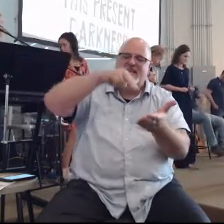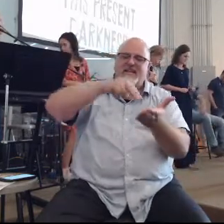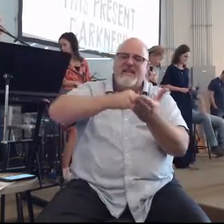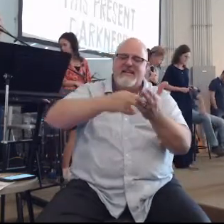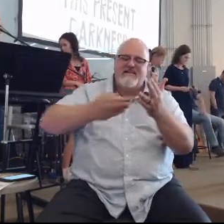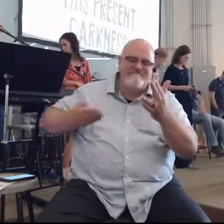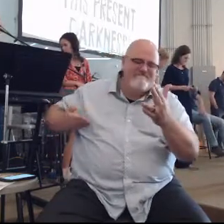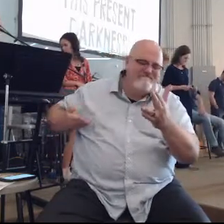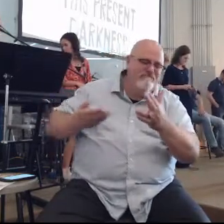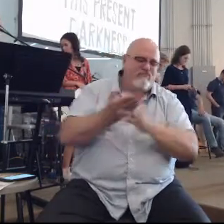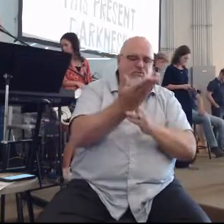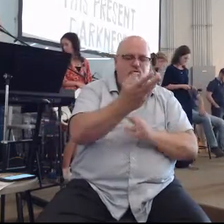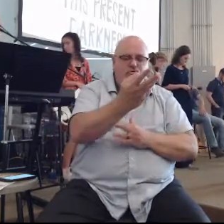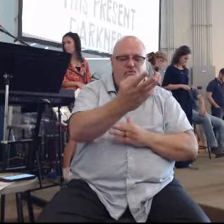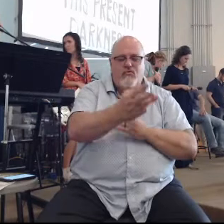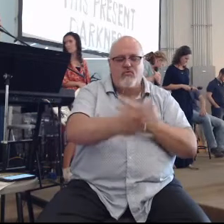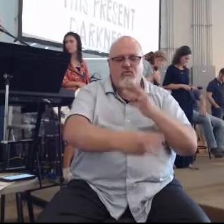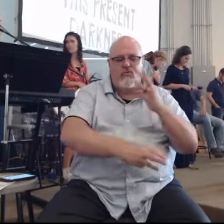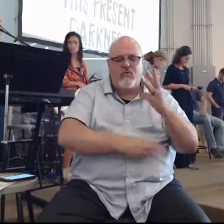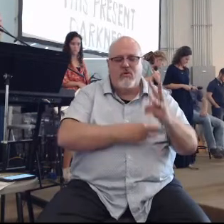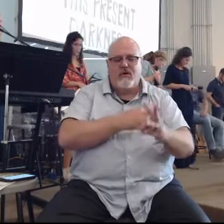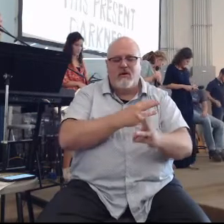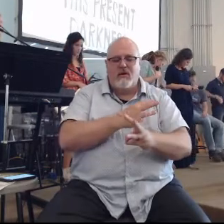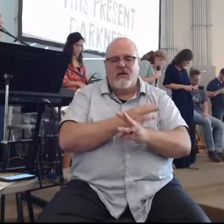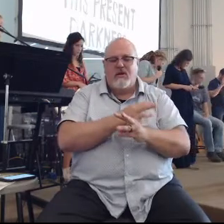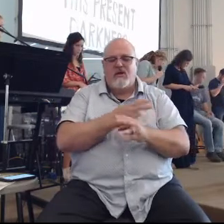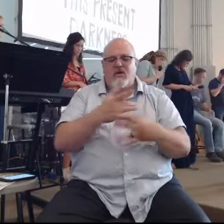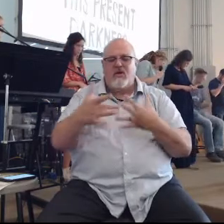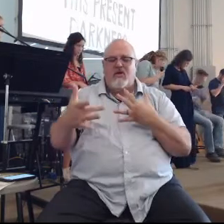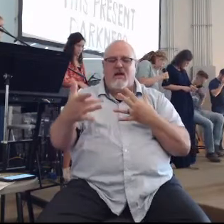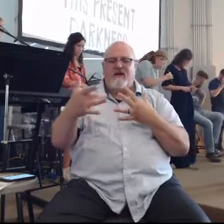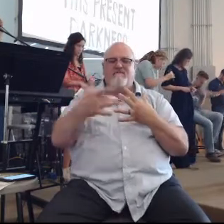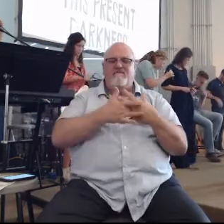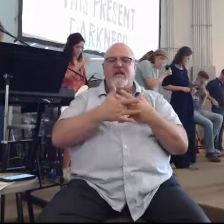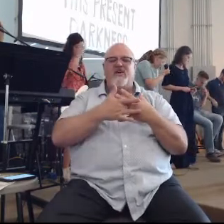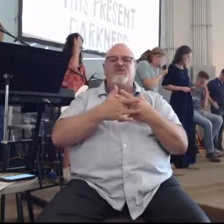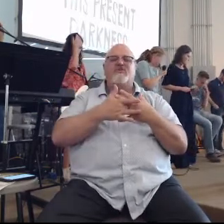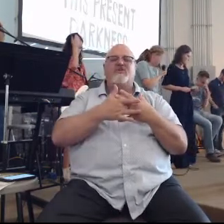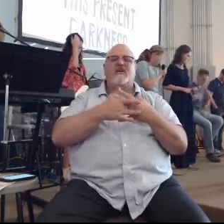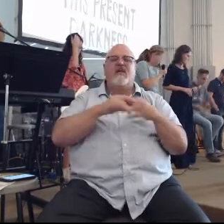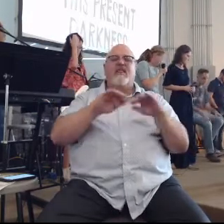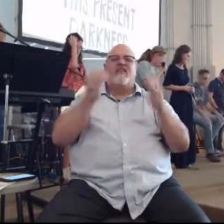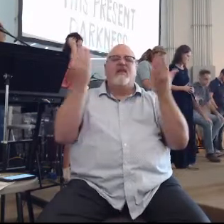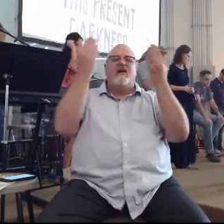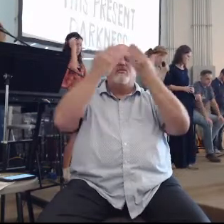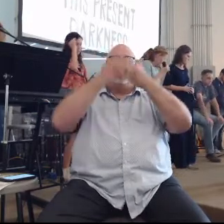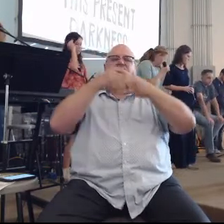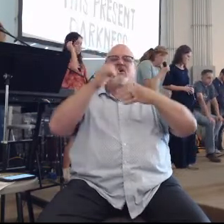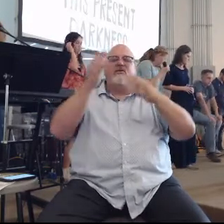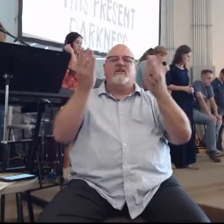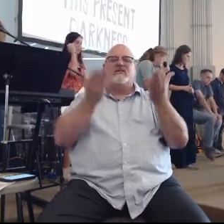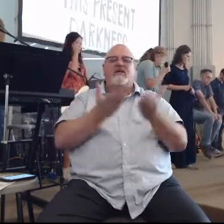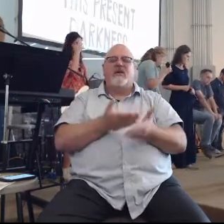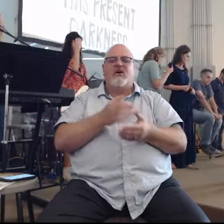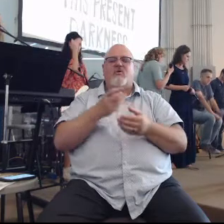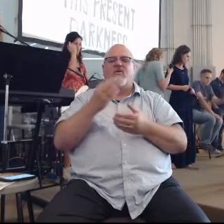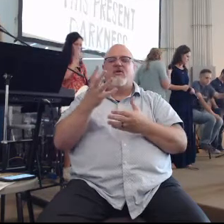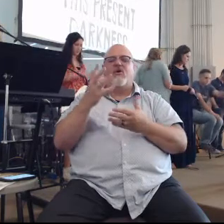hole through this world. You have pierced this present darkness with the light of your glory and grace.